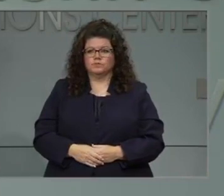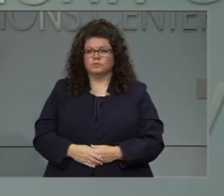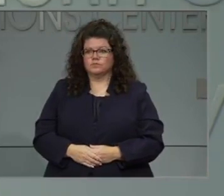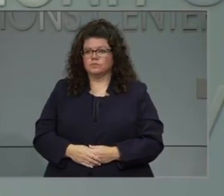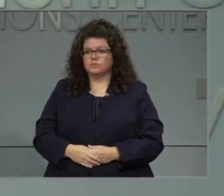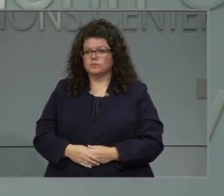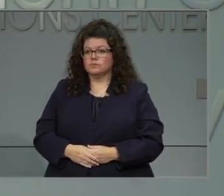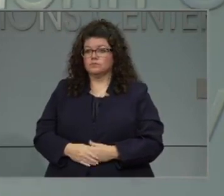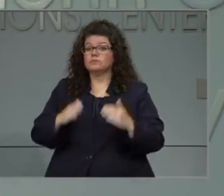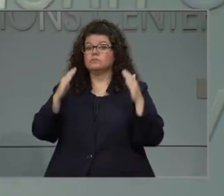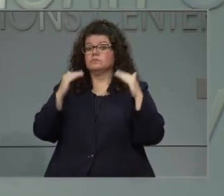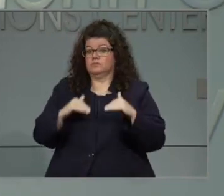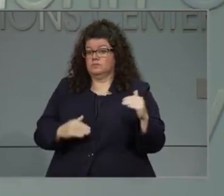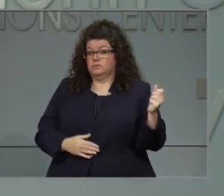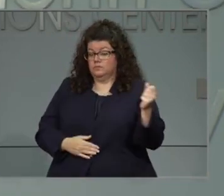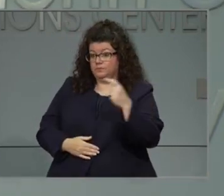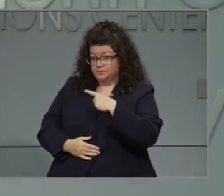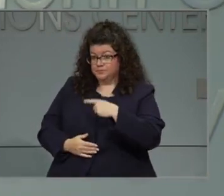Next question, please.